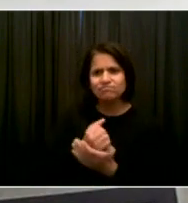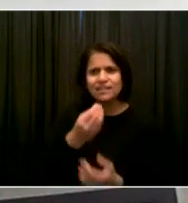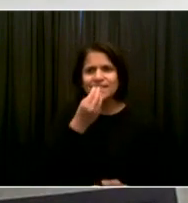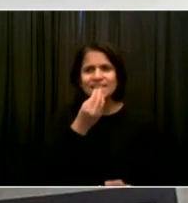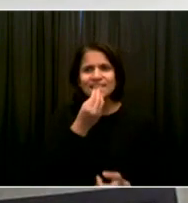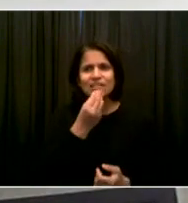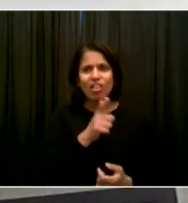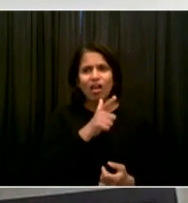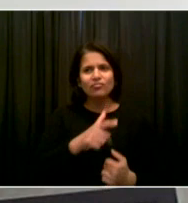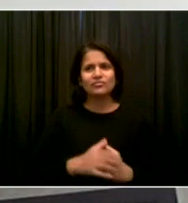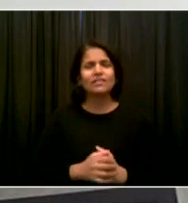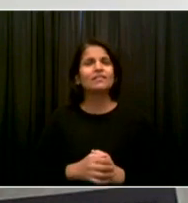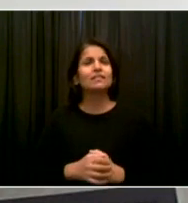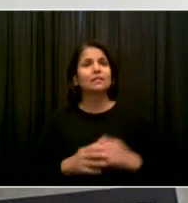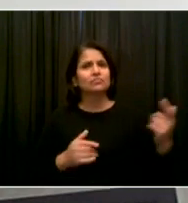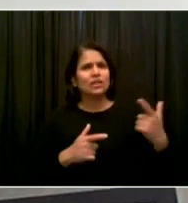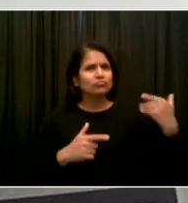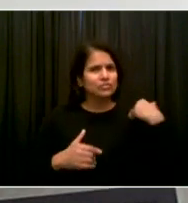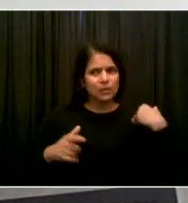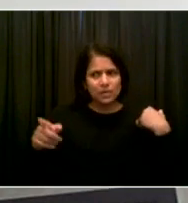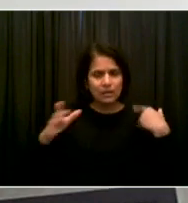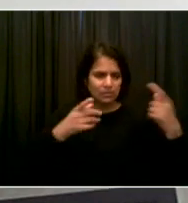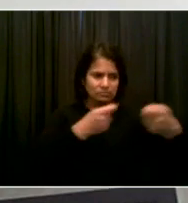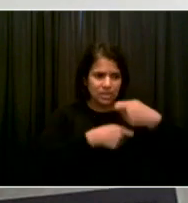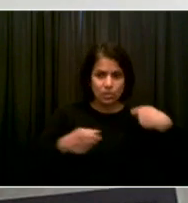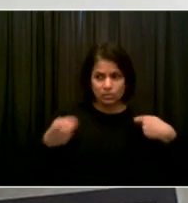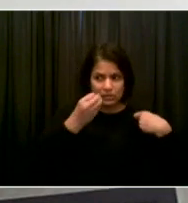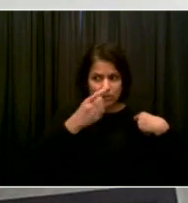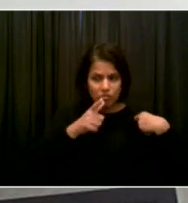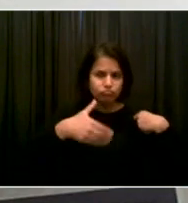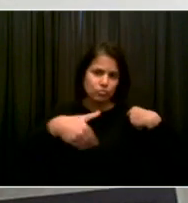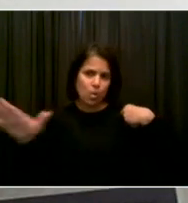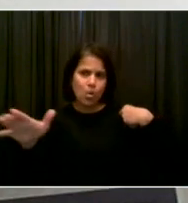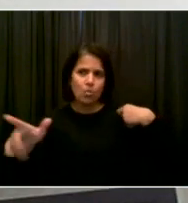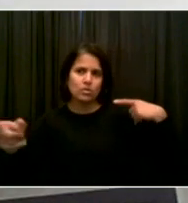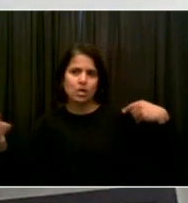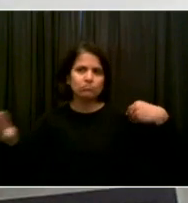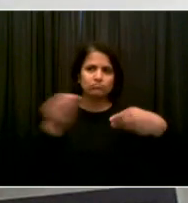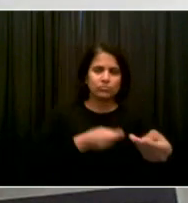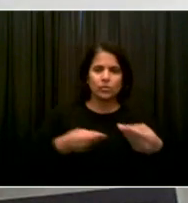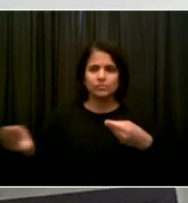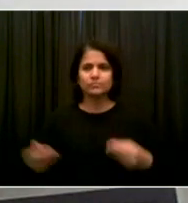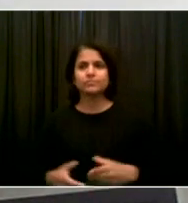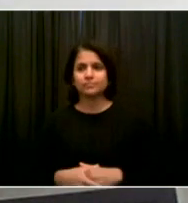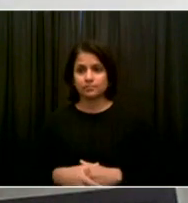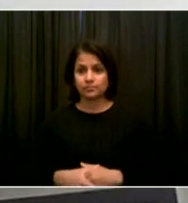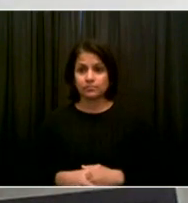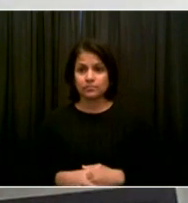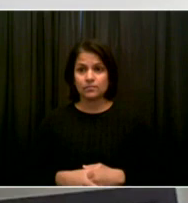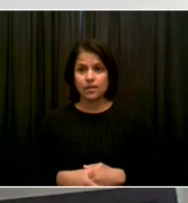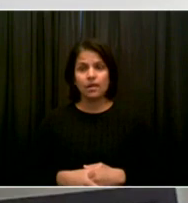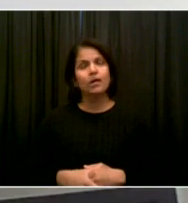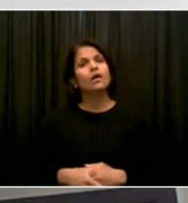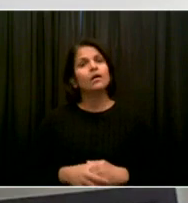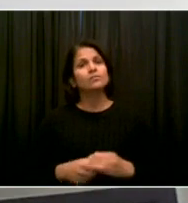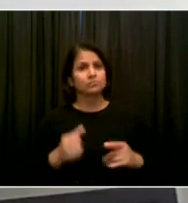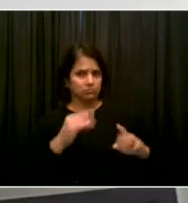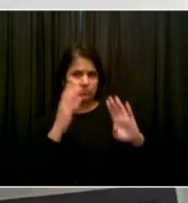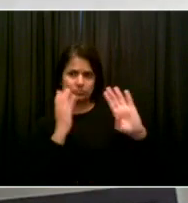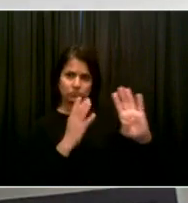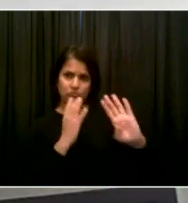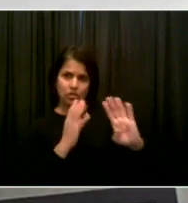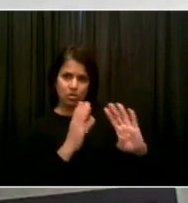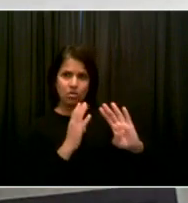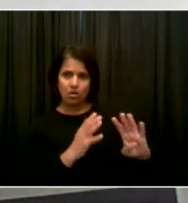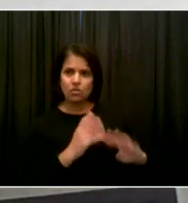go and have their lunch, but that the testing line keeps moving. And with today, you'll see the sites